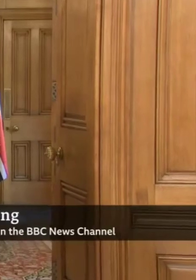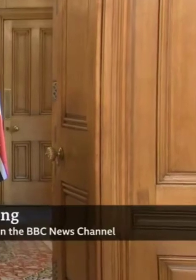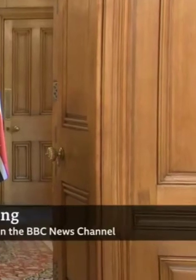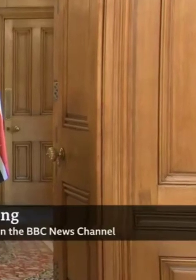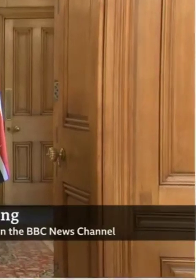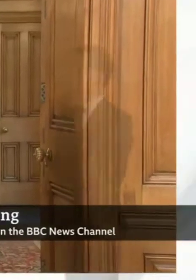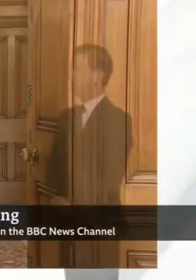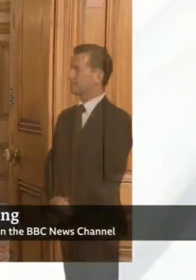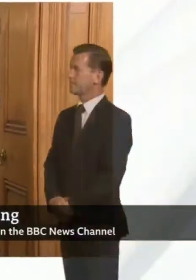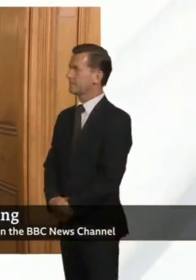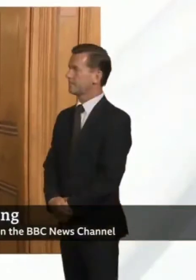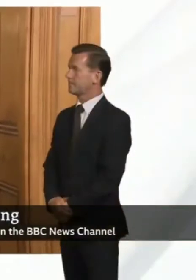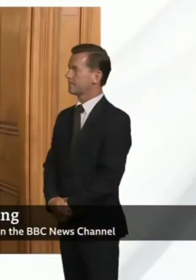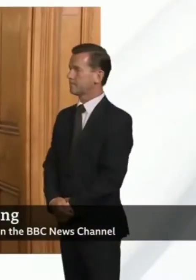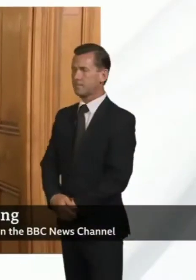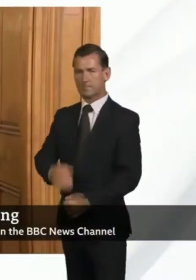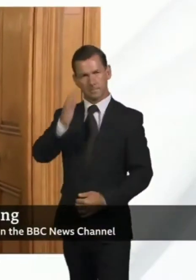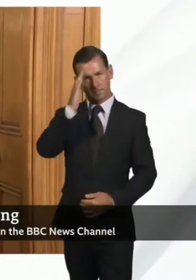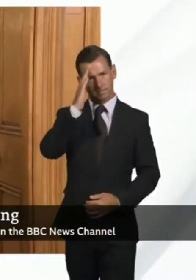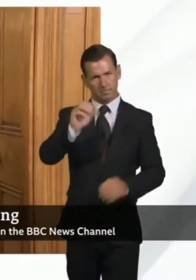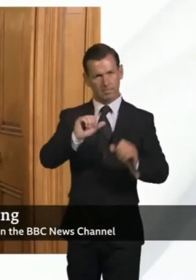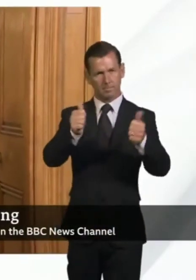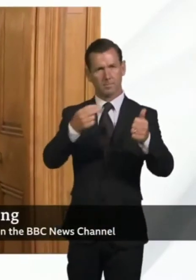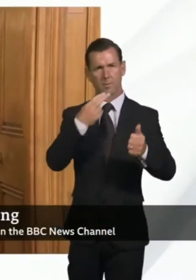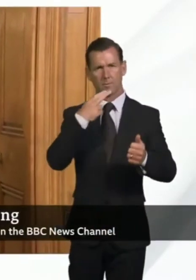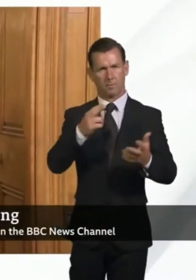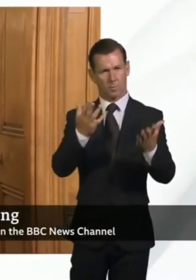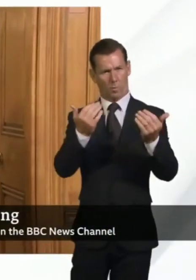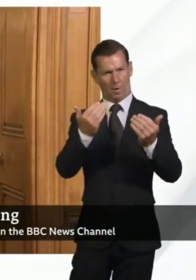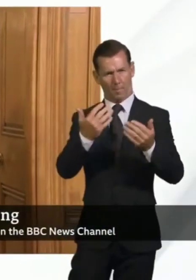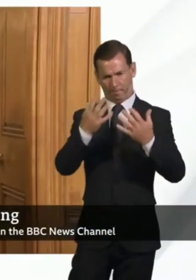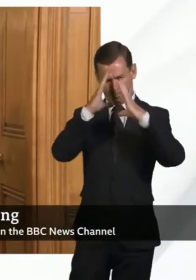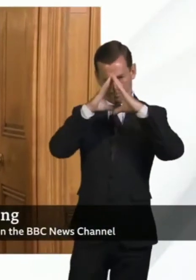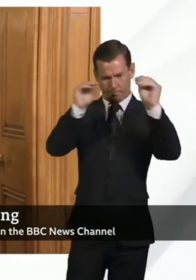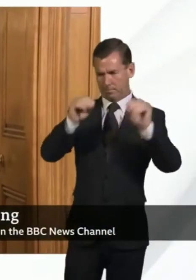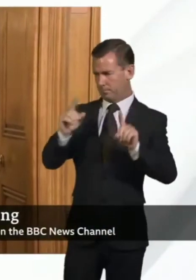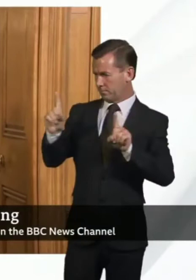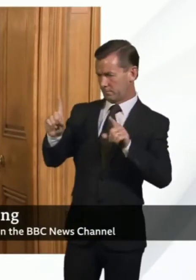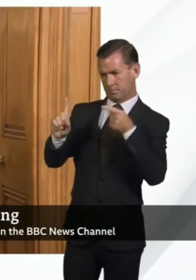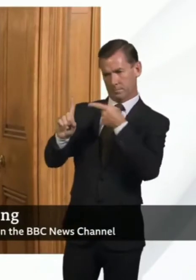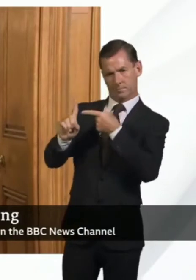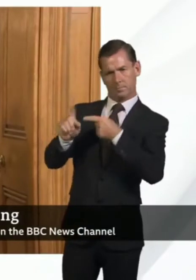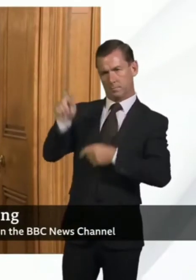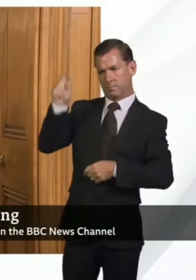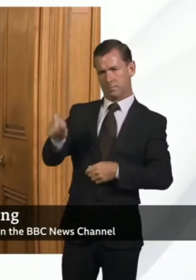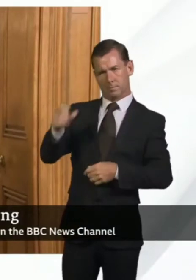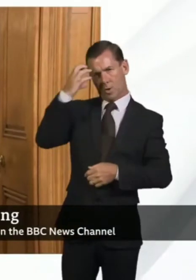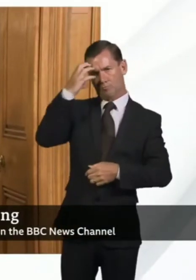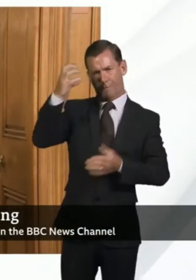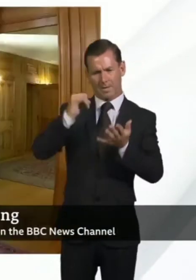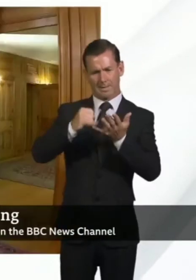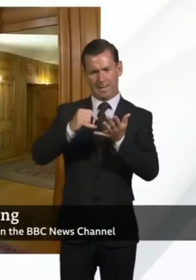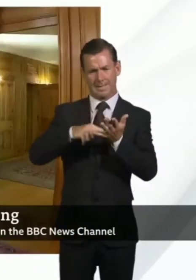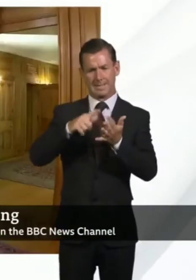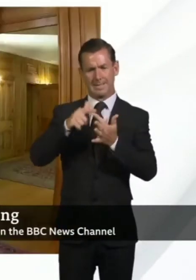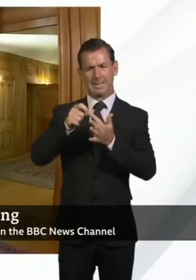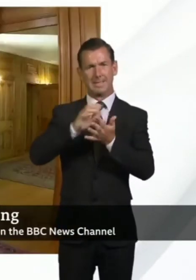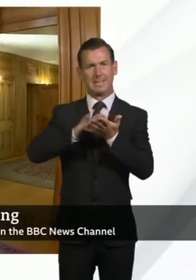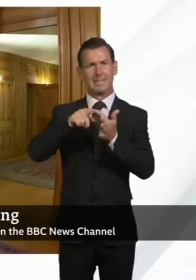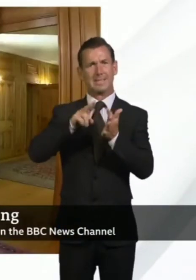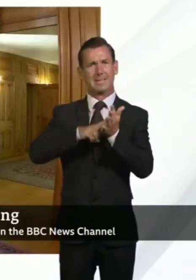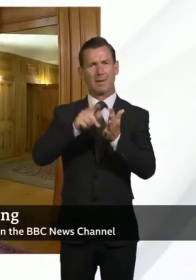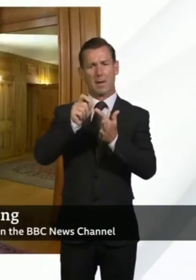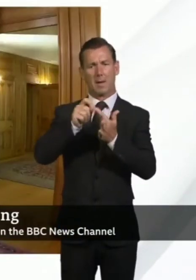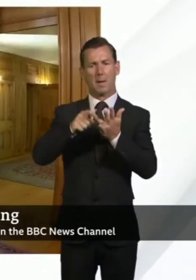Welcome to today's briefing. I'm pleased to be joined by Professor Steve Powis, the National Medical Director at NHS England.